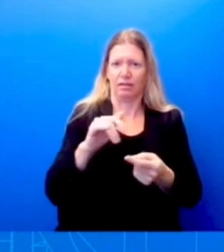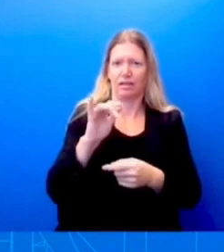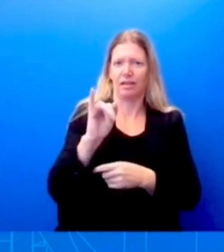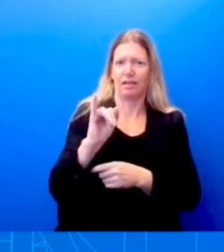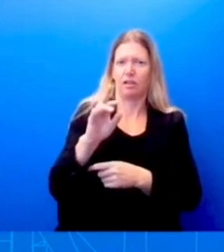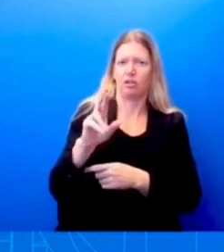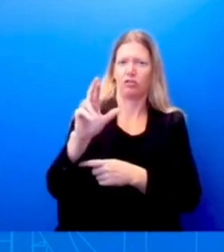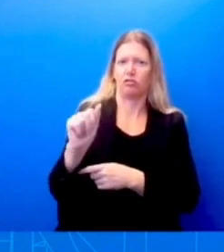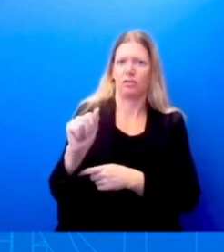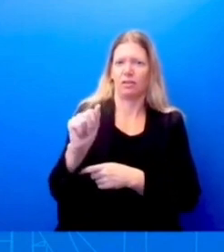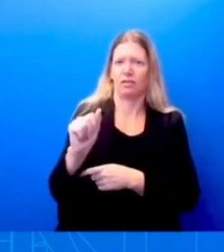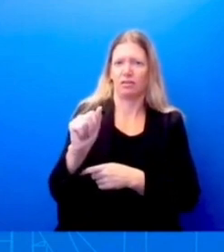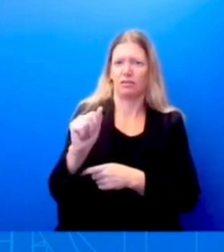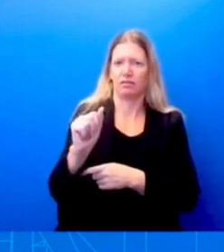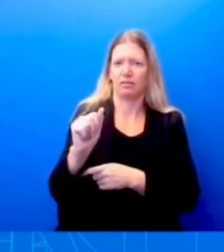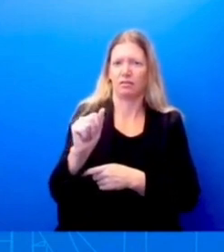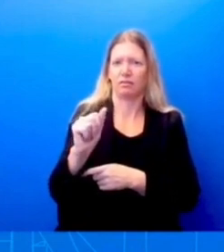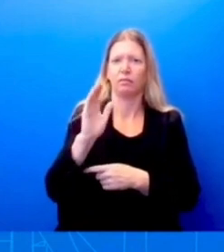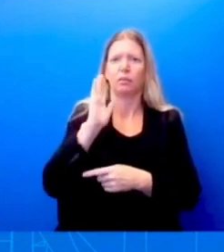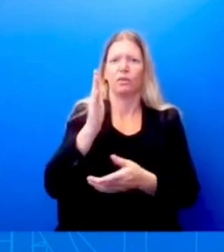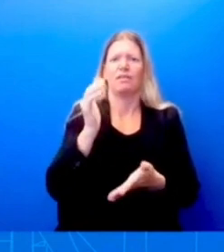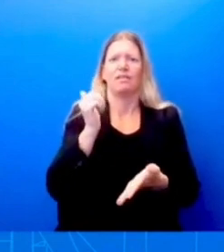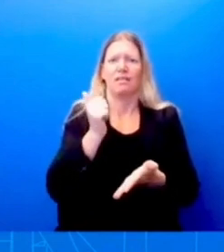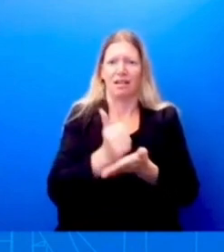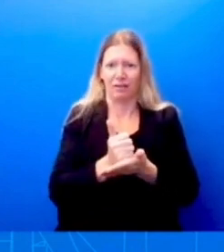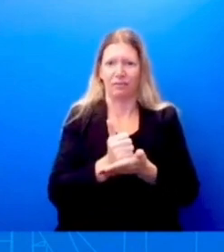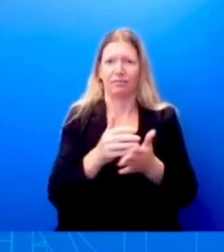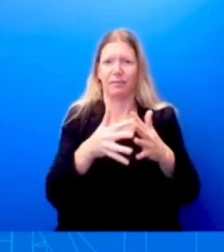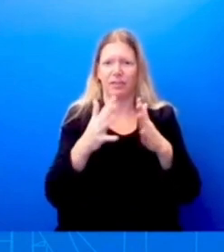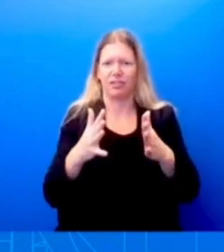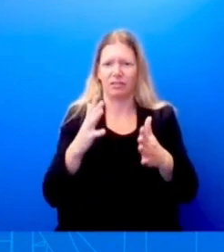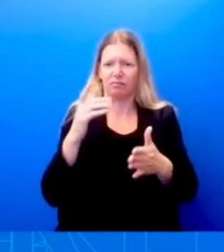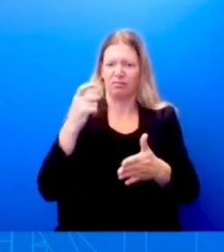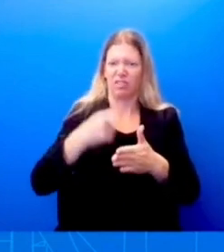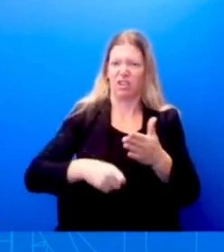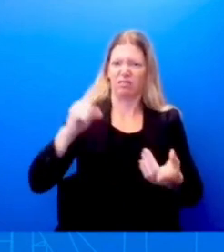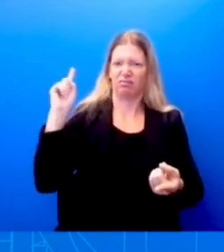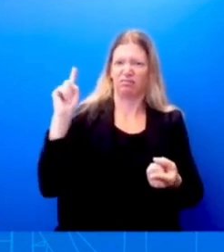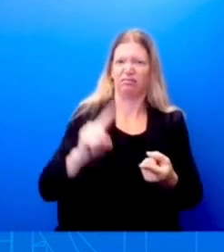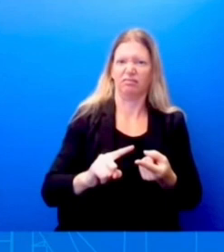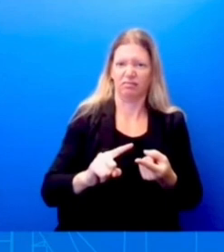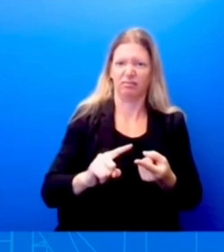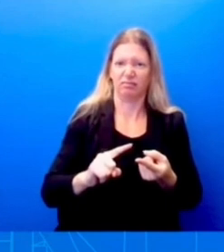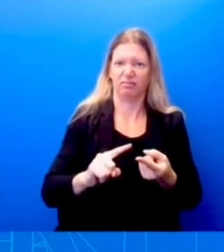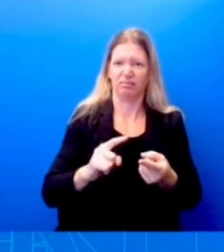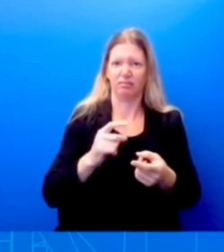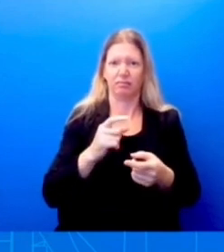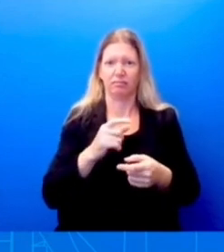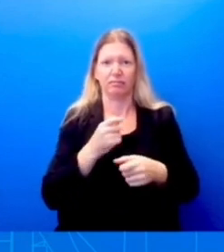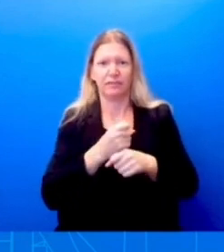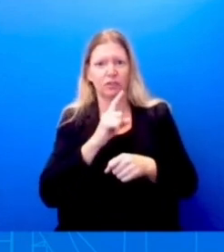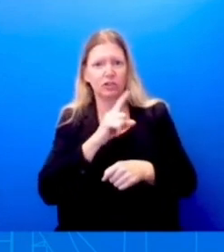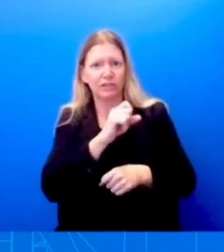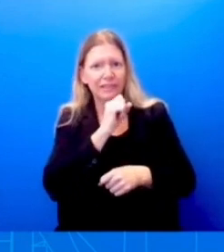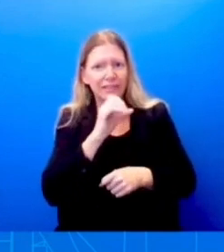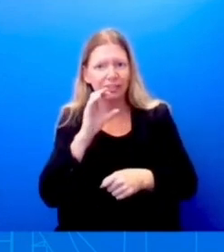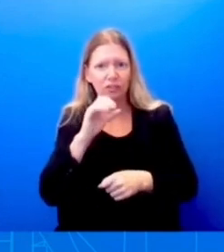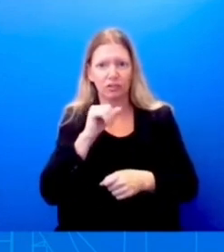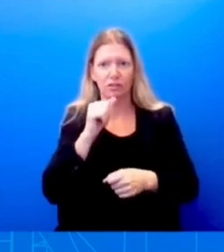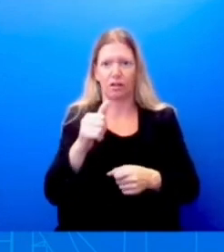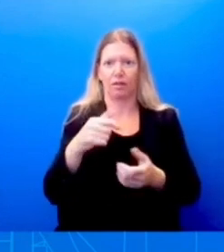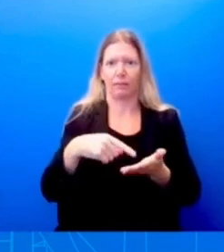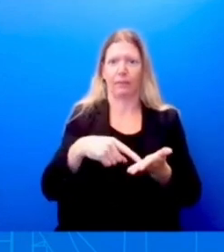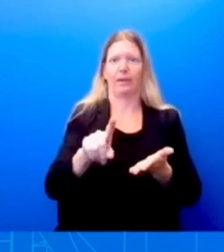uh, Americans lower costs and healthcare costs, how it's going to be able to make sure seniors are, are not paying more than 35 bucks on insulin.